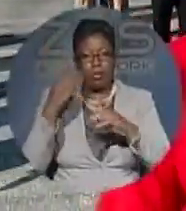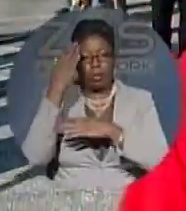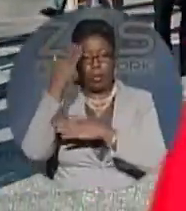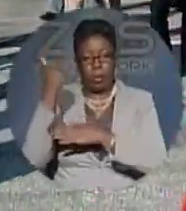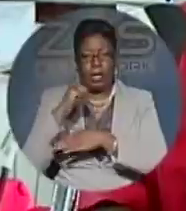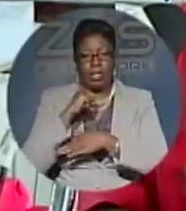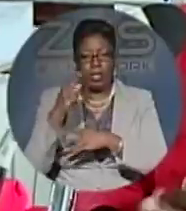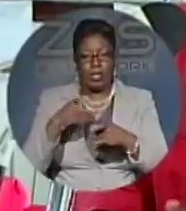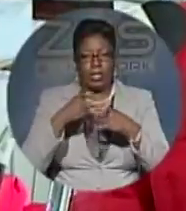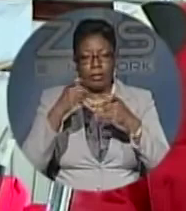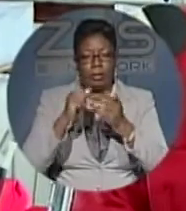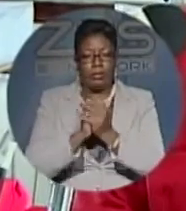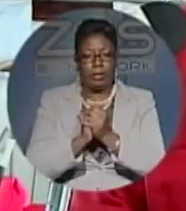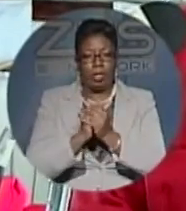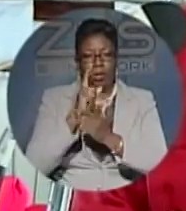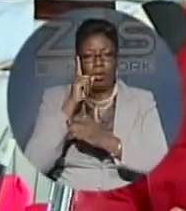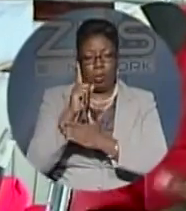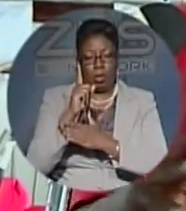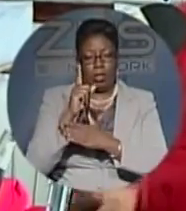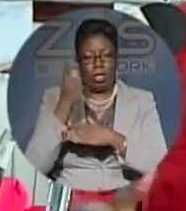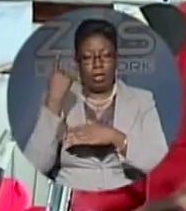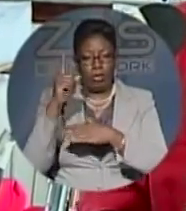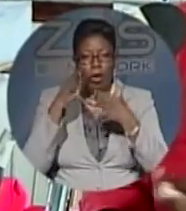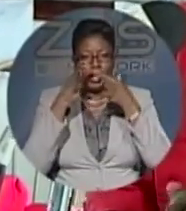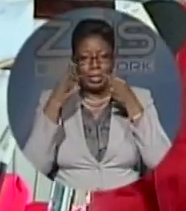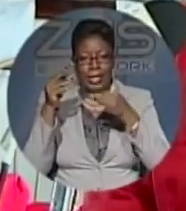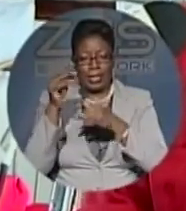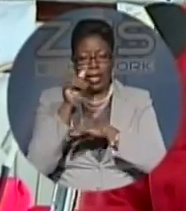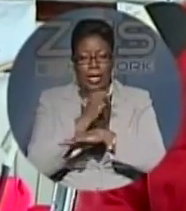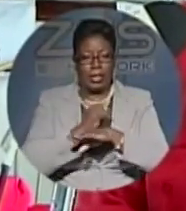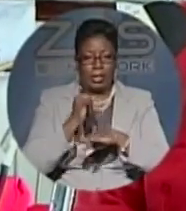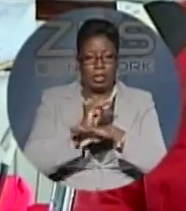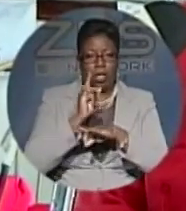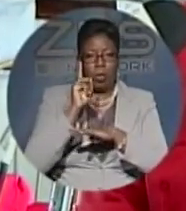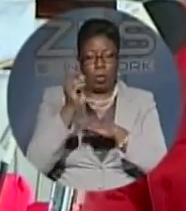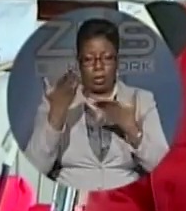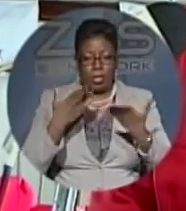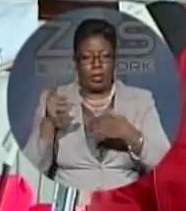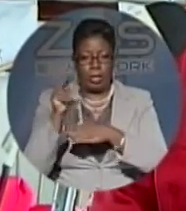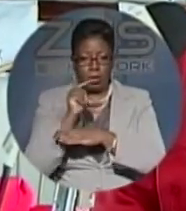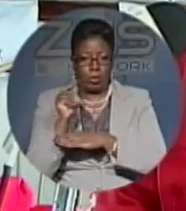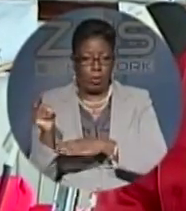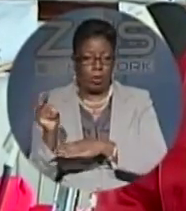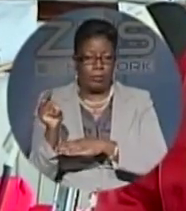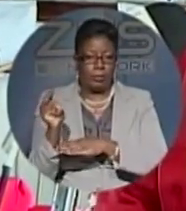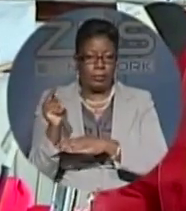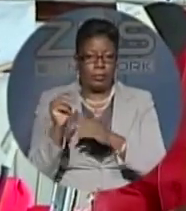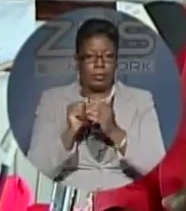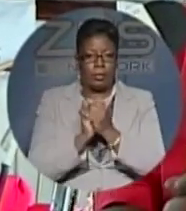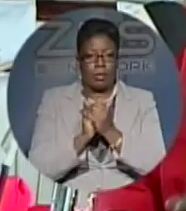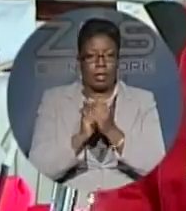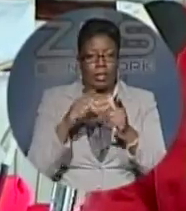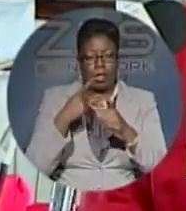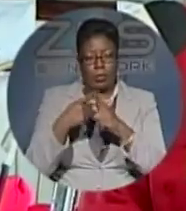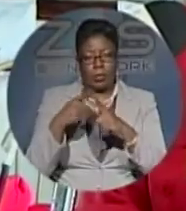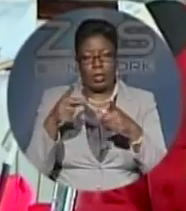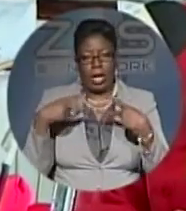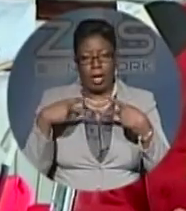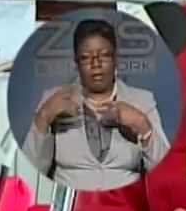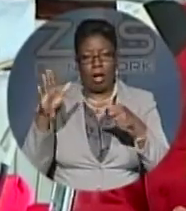to do in Cat Island, and one more to do in Nassau, and then we will have the full team